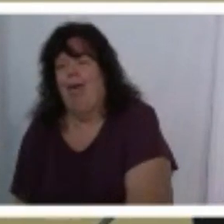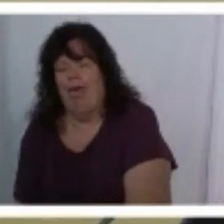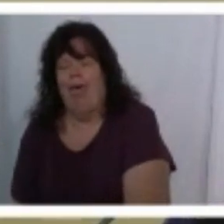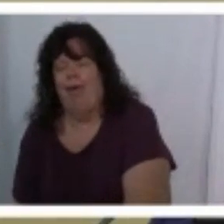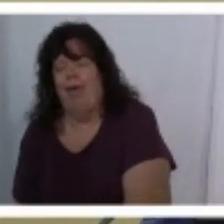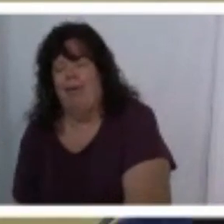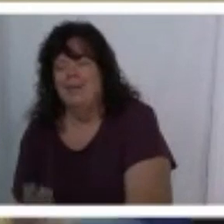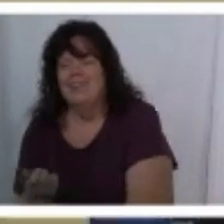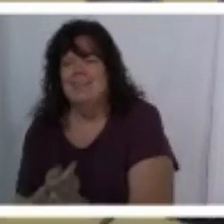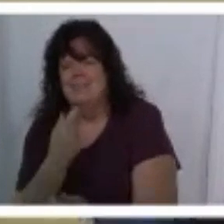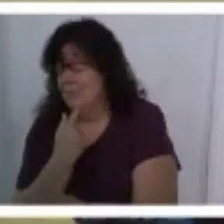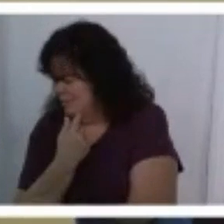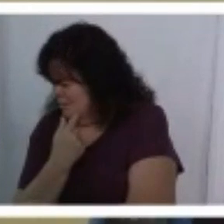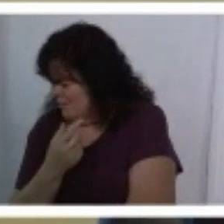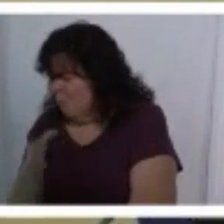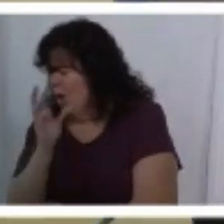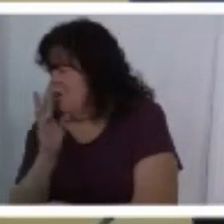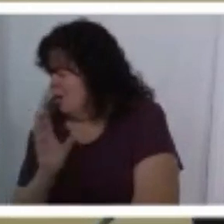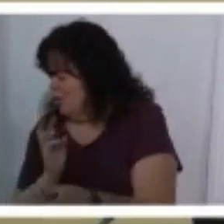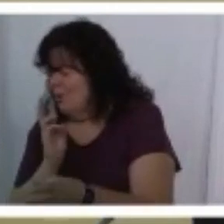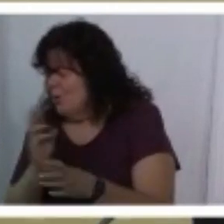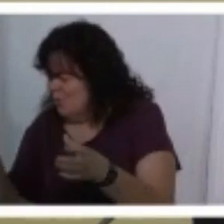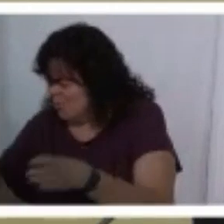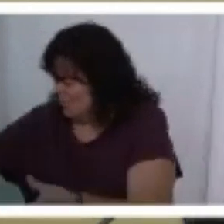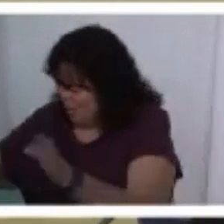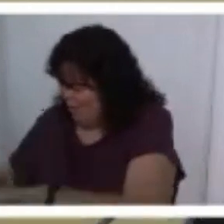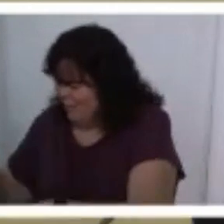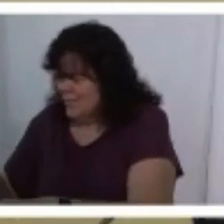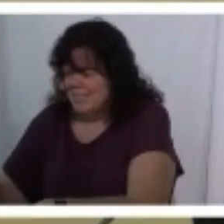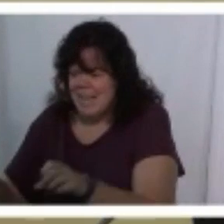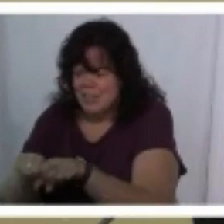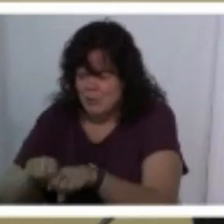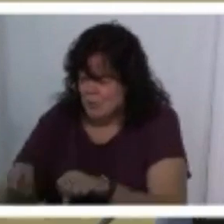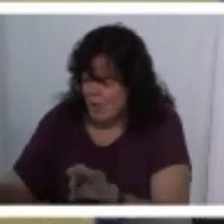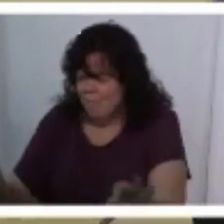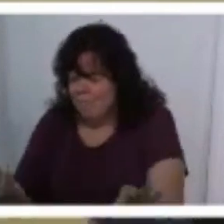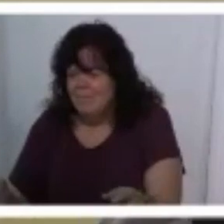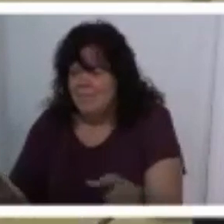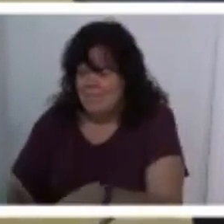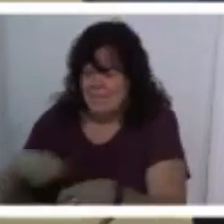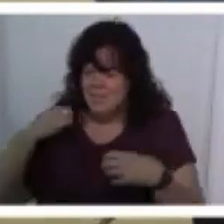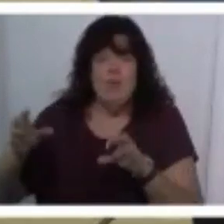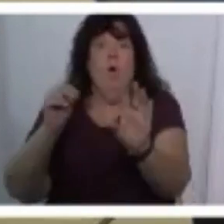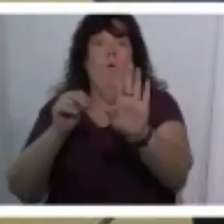and everybody said bring him water cool him off take his shoes off take his shirt off no leave the shirt